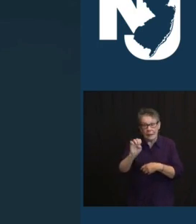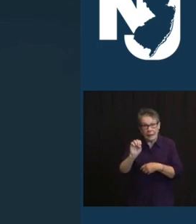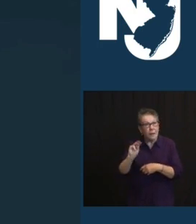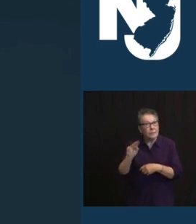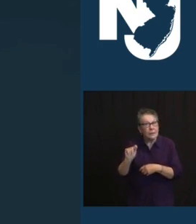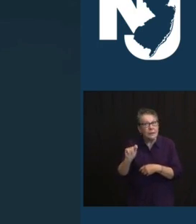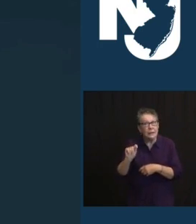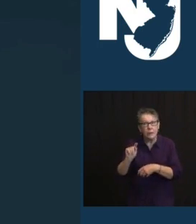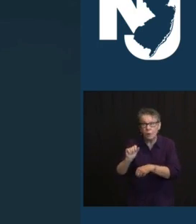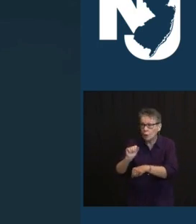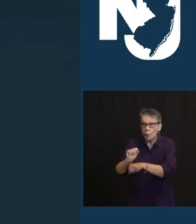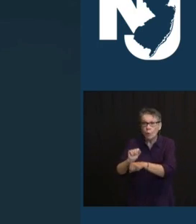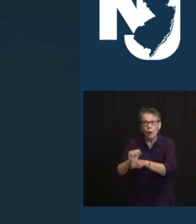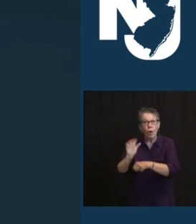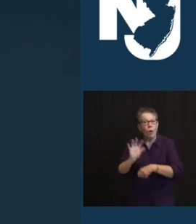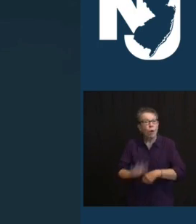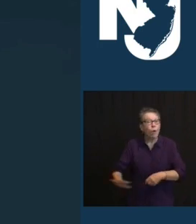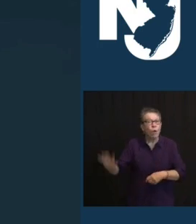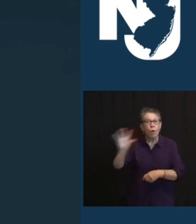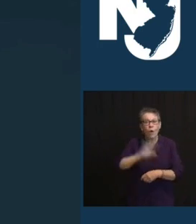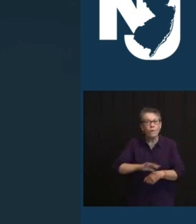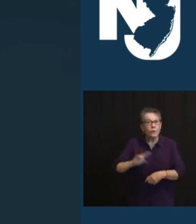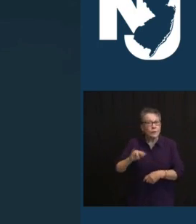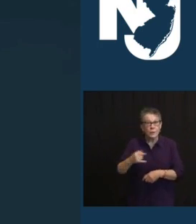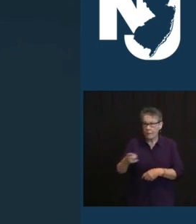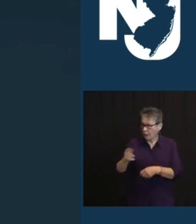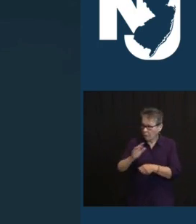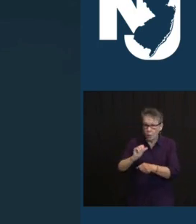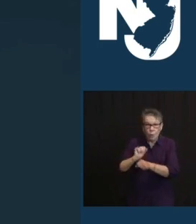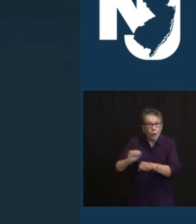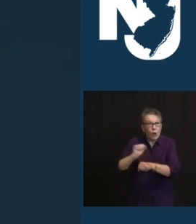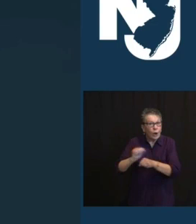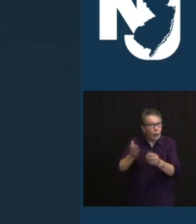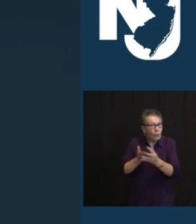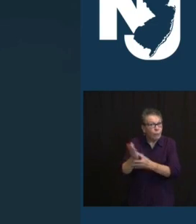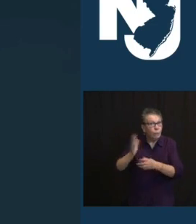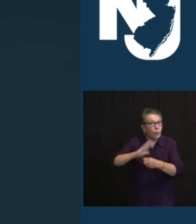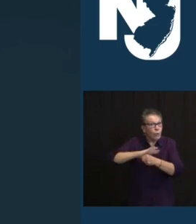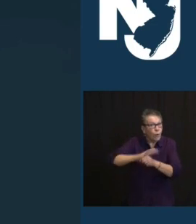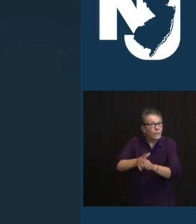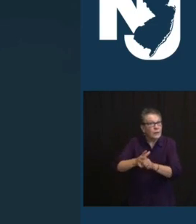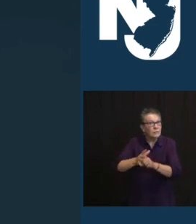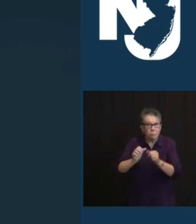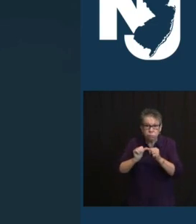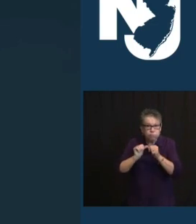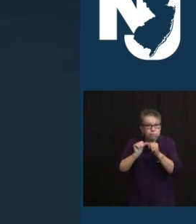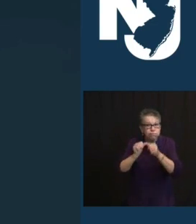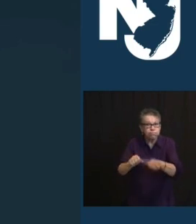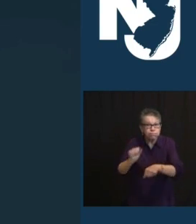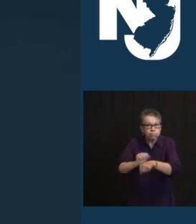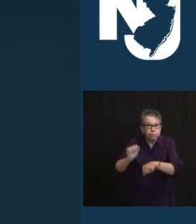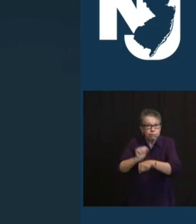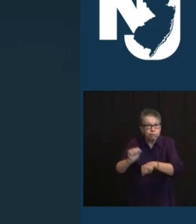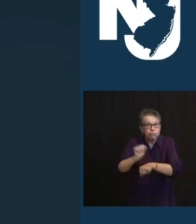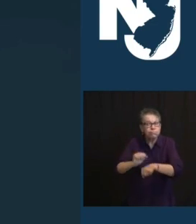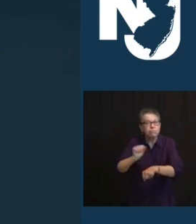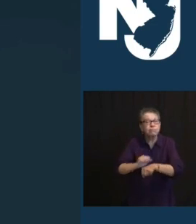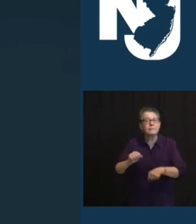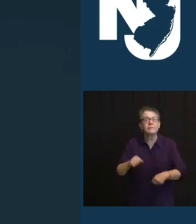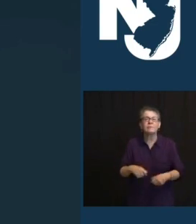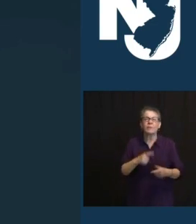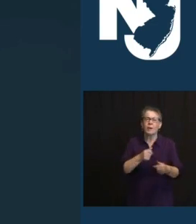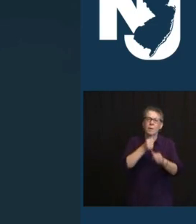THIS ENTIRE PANDEMIC. SO GOD BLESS THEM ALL, AND MAY ESPECIALLY GOD BLESS PATRICIA AND WATCH OVER HER SOUL AND HER FAMILY.